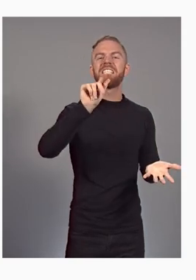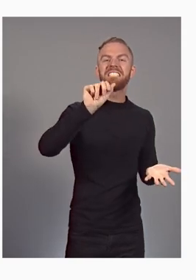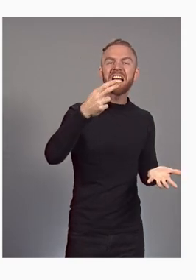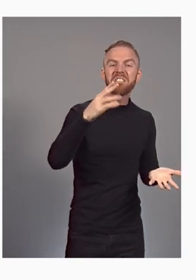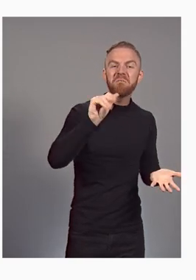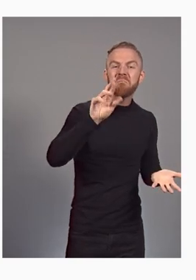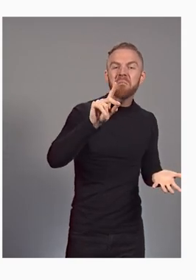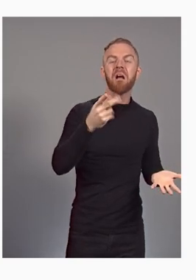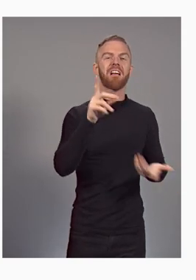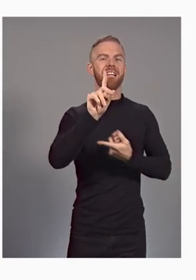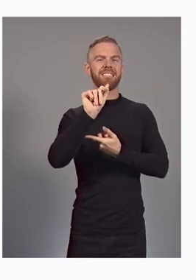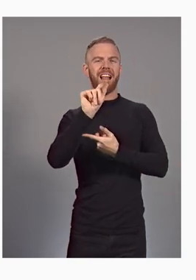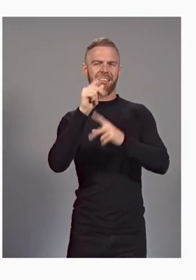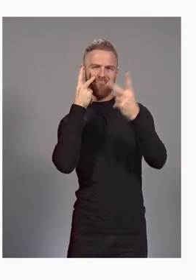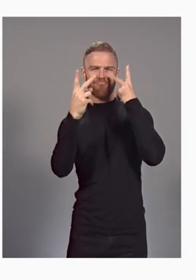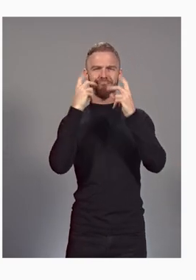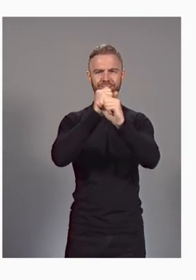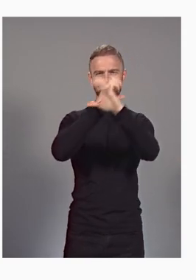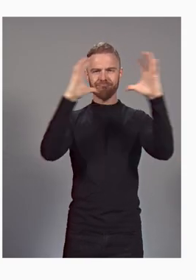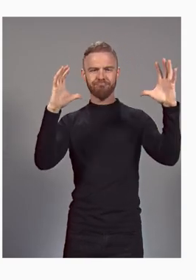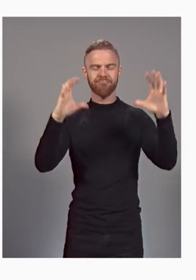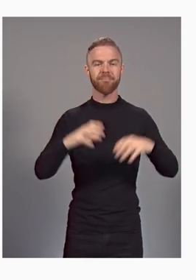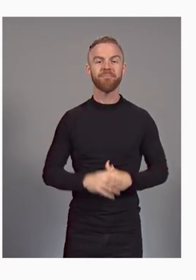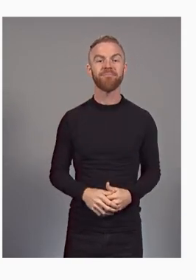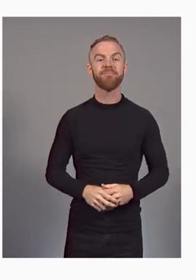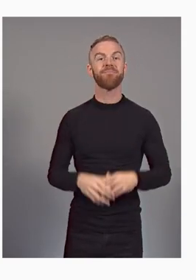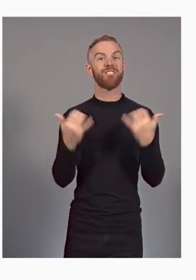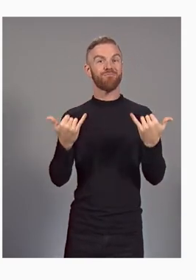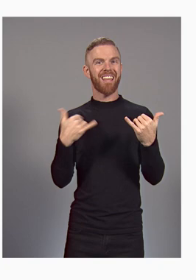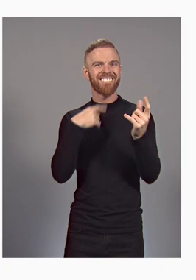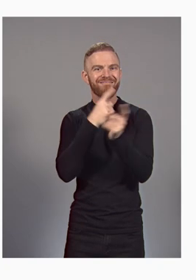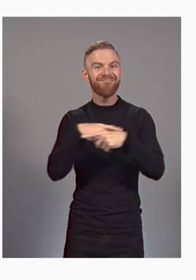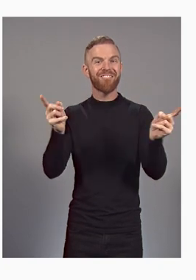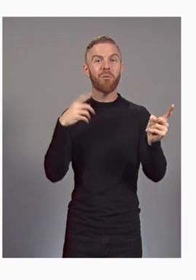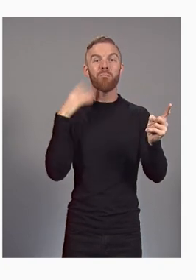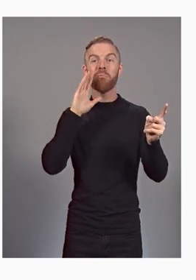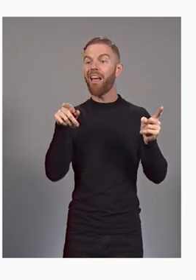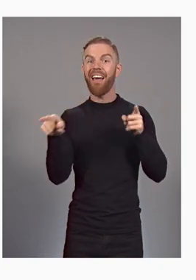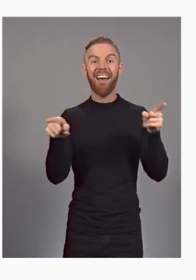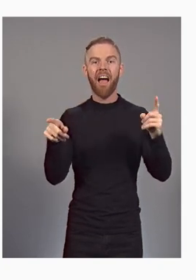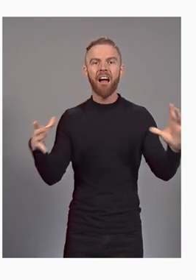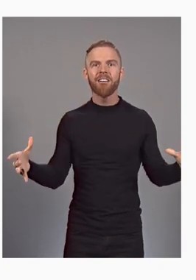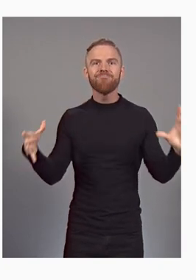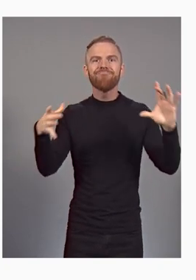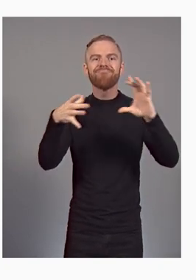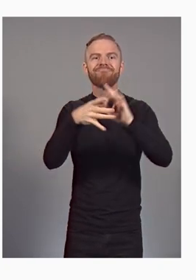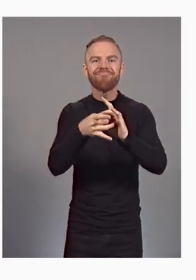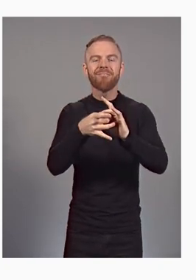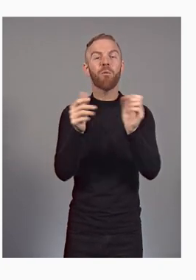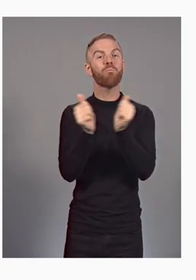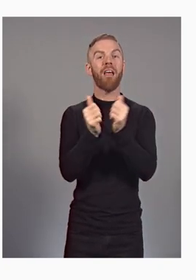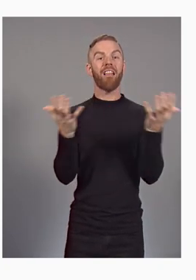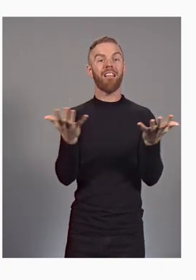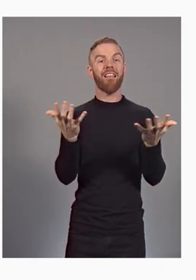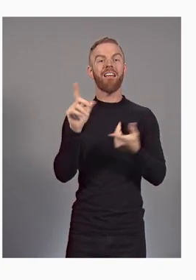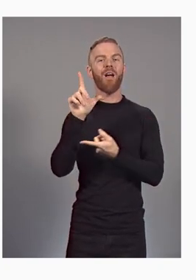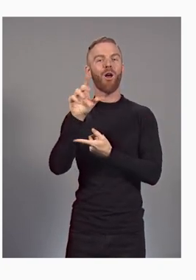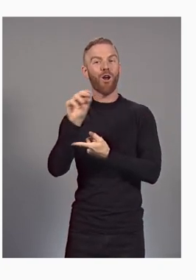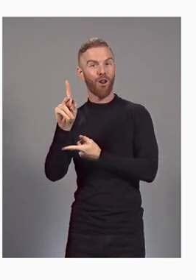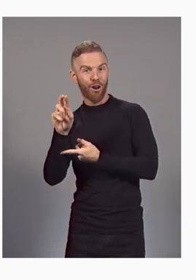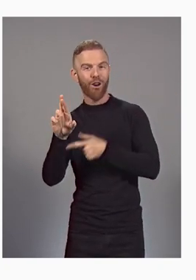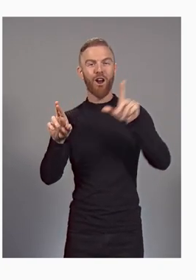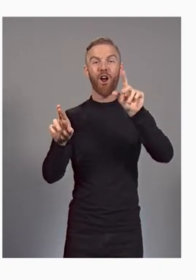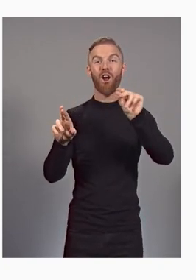dashboards, and data visualization. Today, we're announcing that by unifying them with Looker and